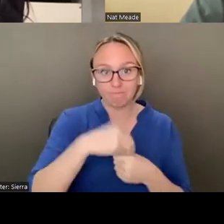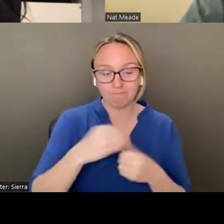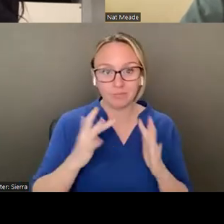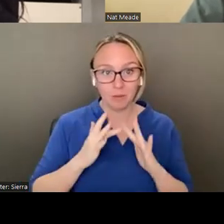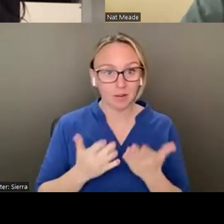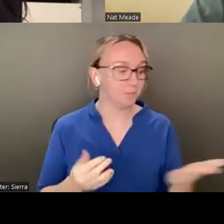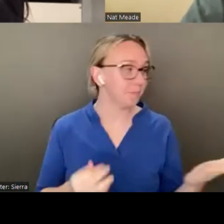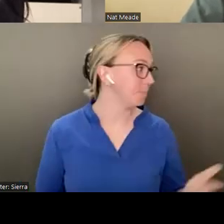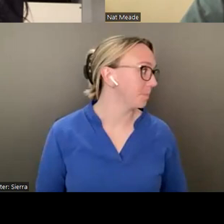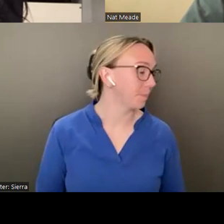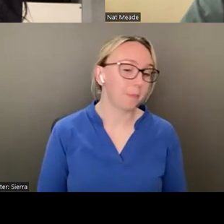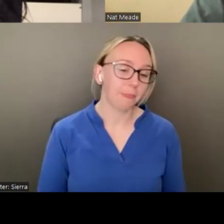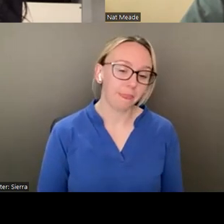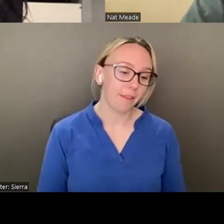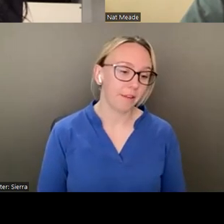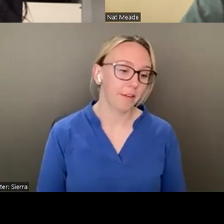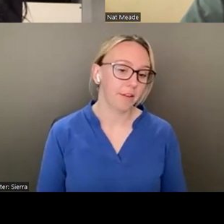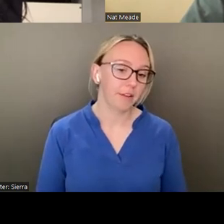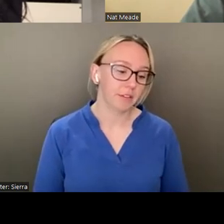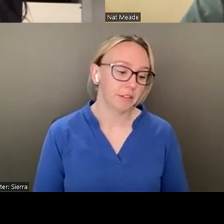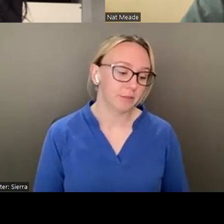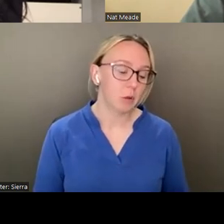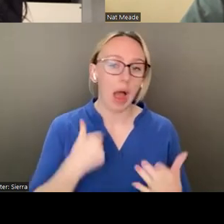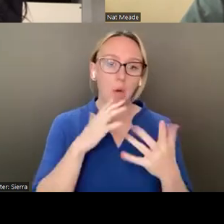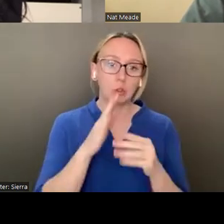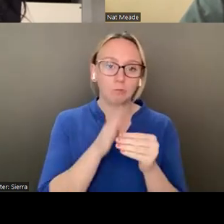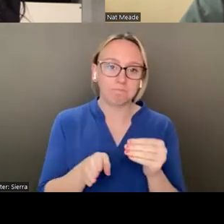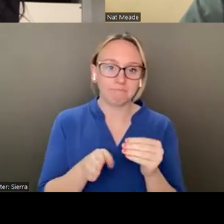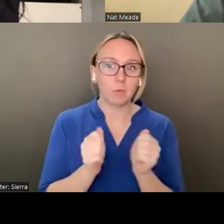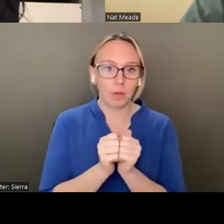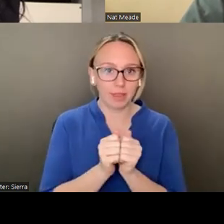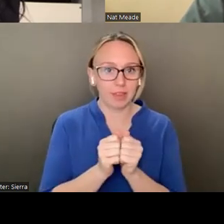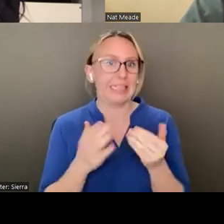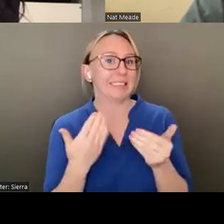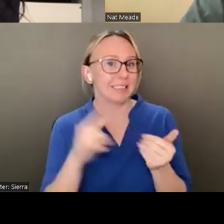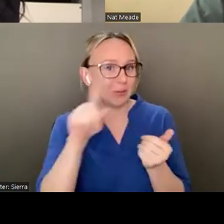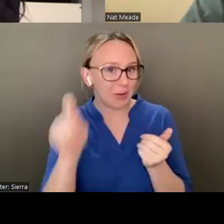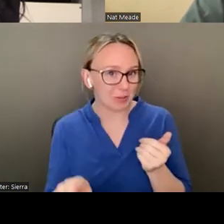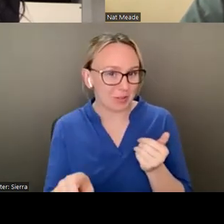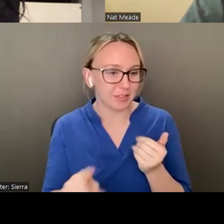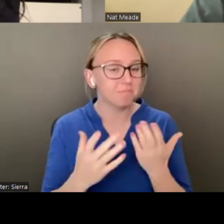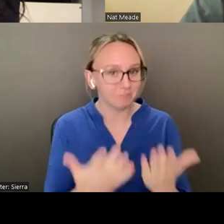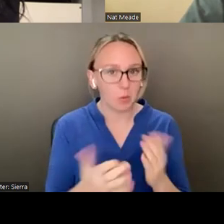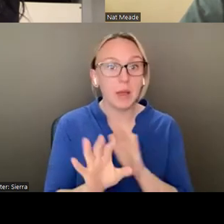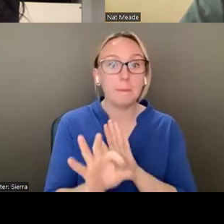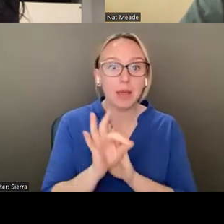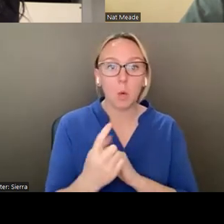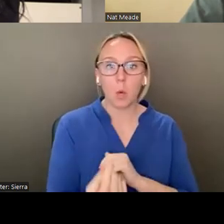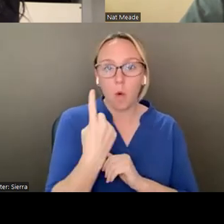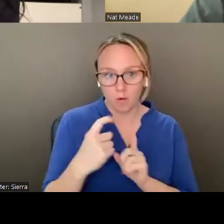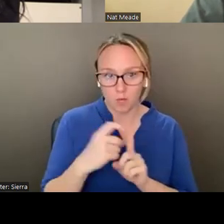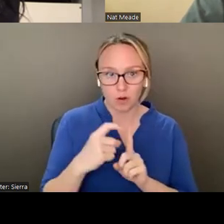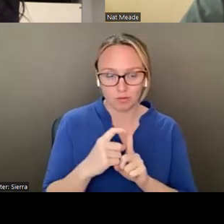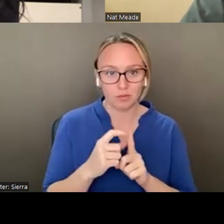So I will just close with the easy one, which is choose one word to describe